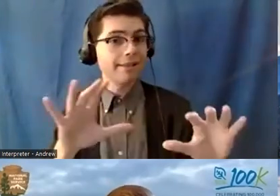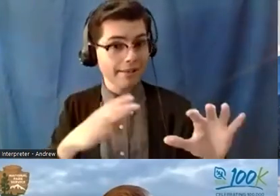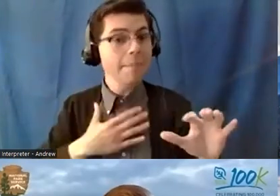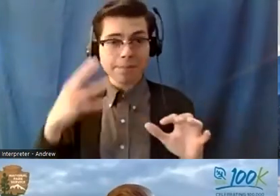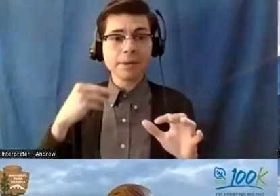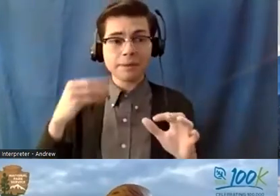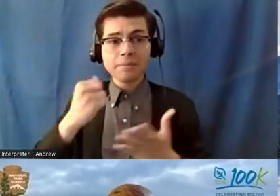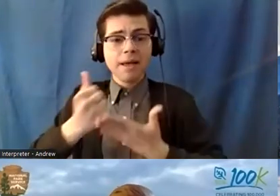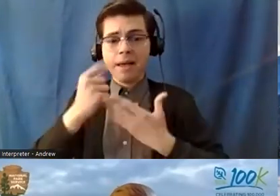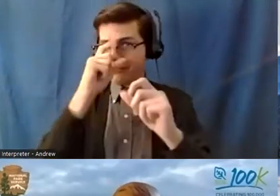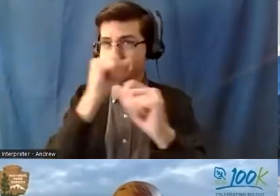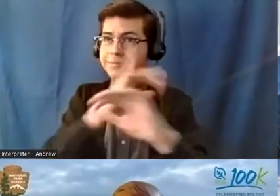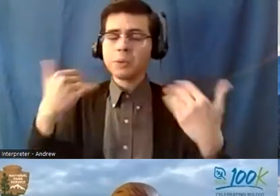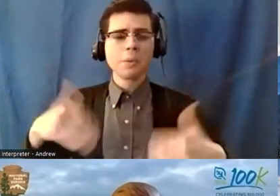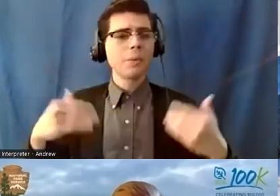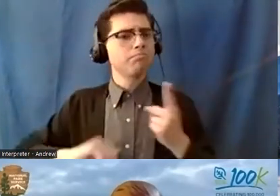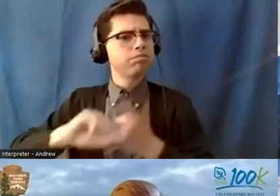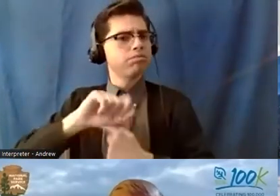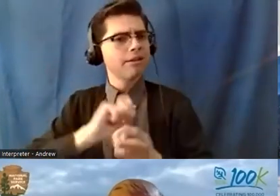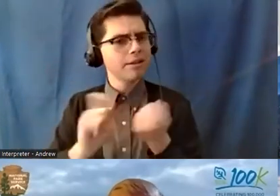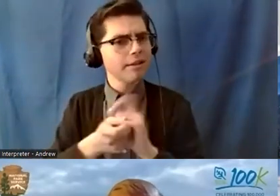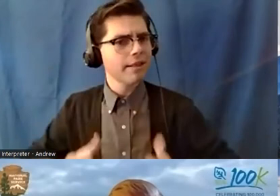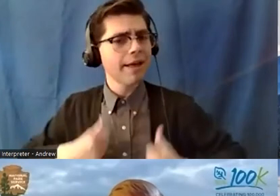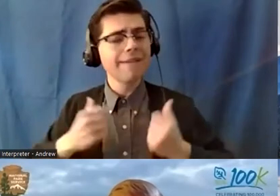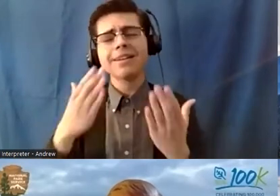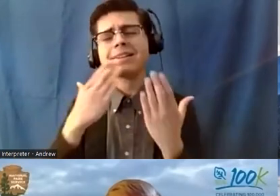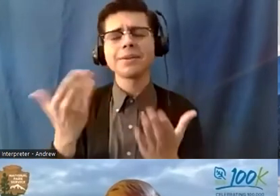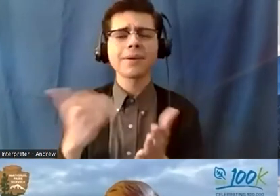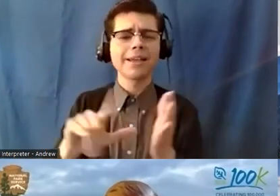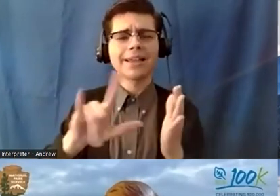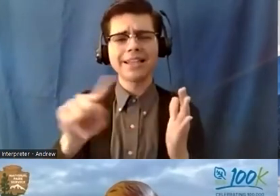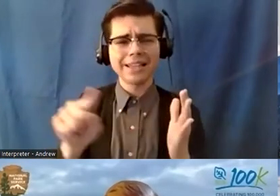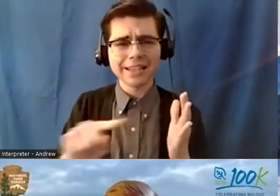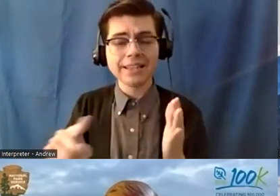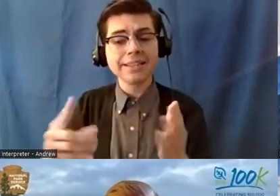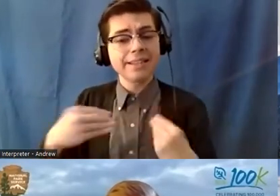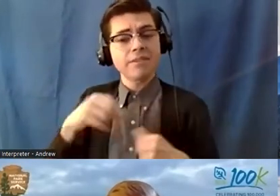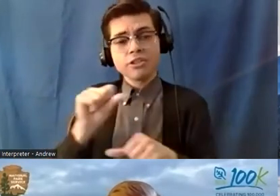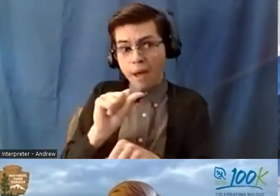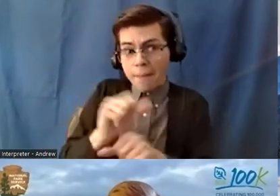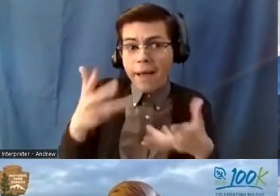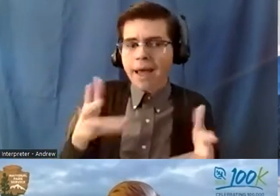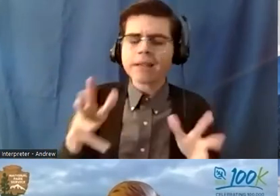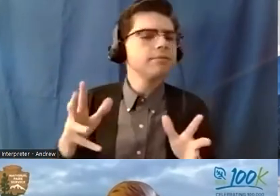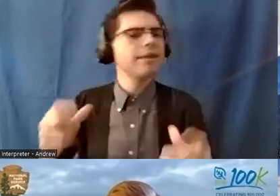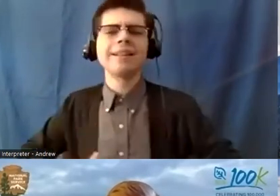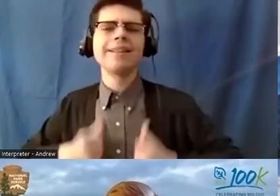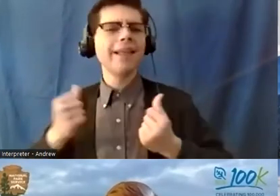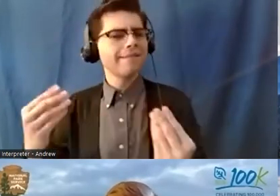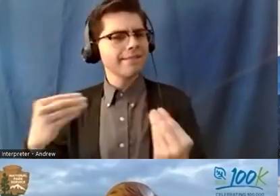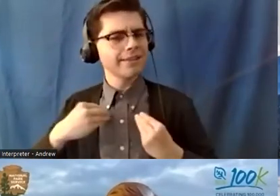me and again thank you liz for uh giving me not only a job but a life filled with wonderful wonderful